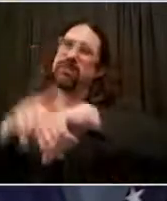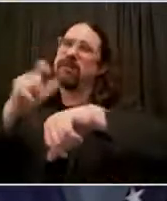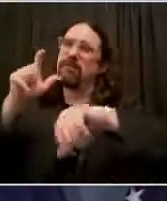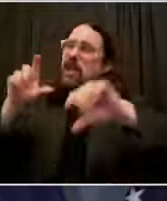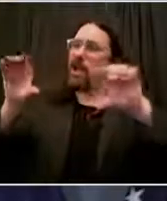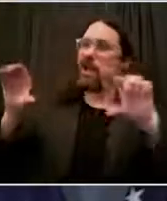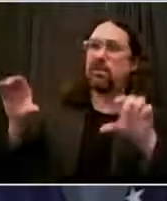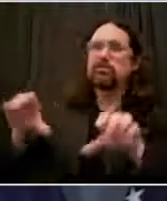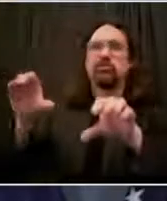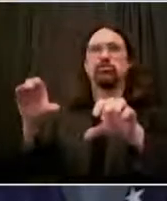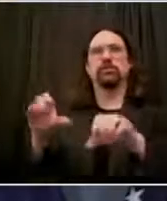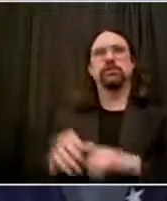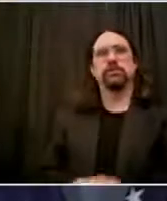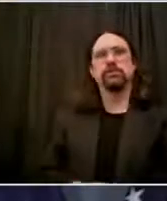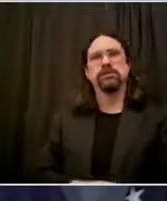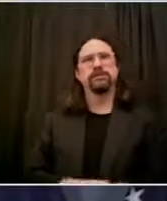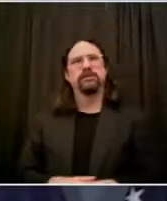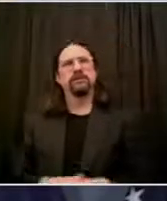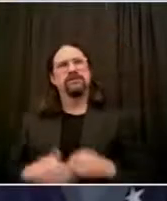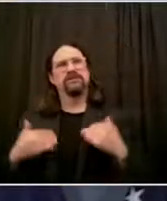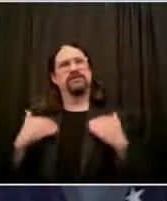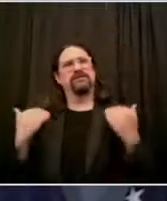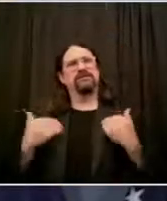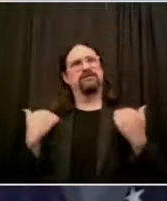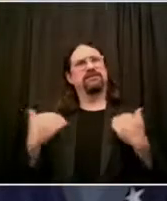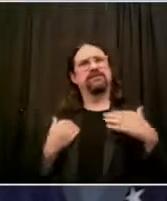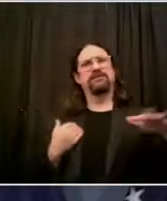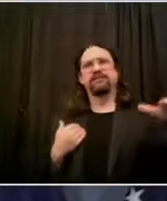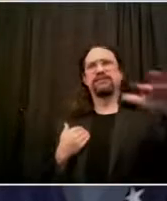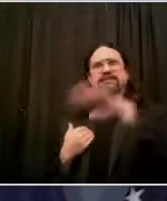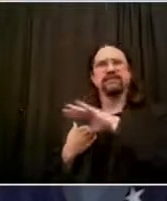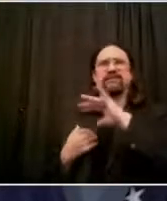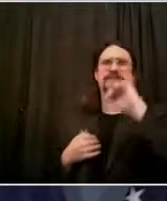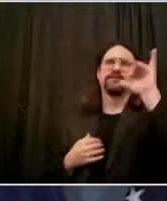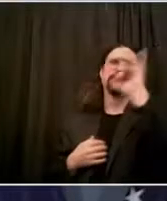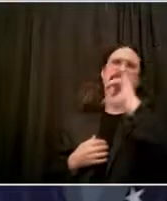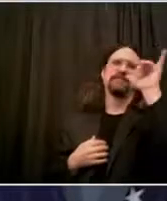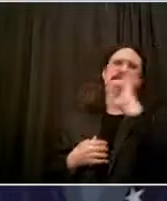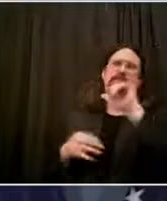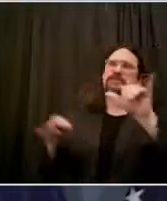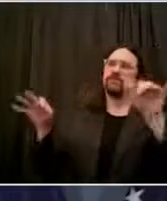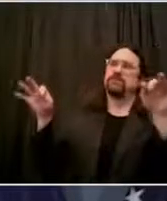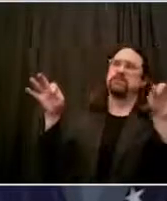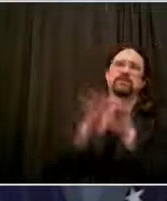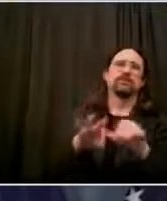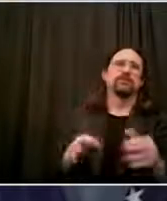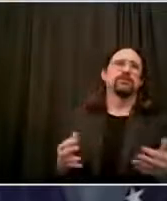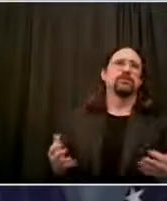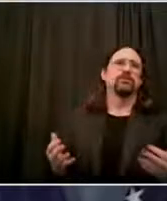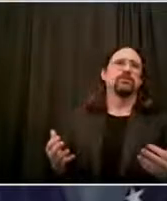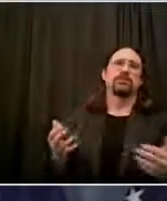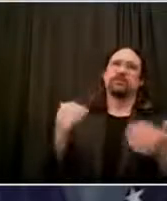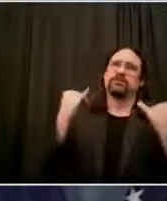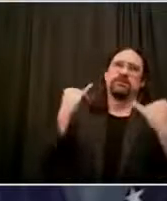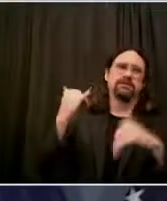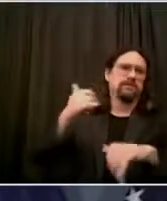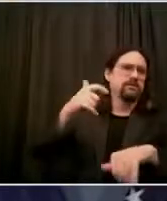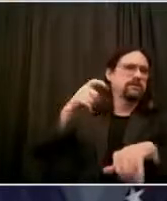You have a second one, Julia. Yeah, I did, and it's actually for the first lady if she's still here. Yep, she's coming back from